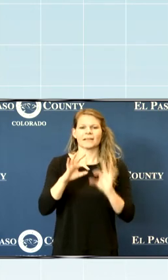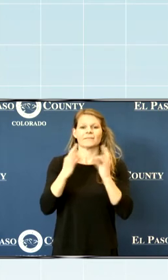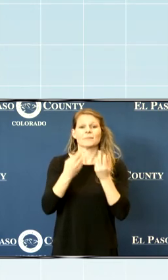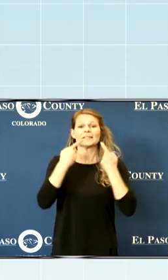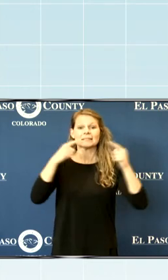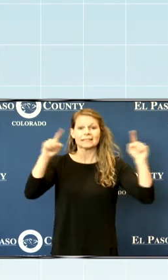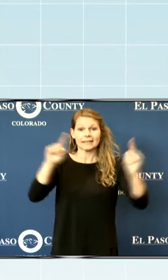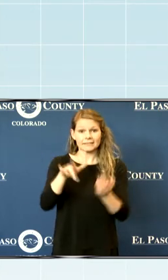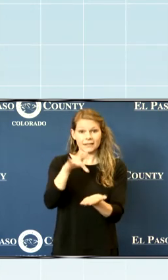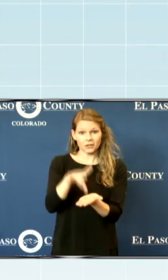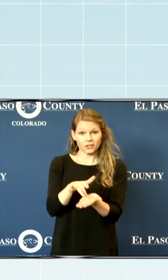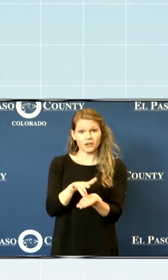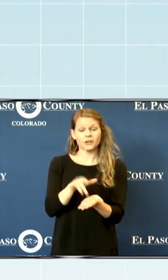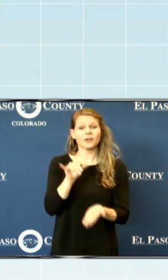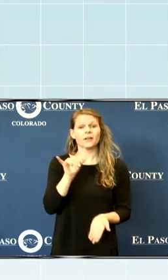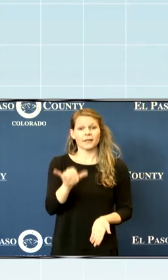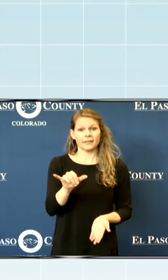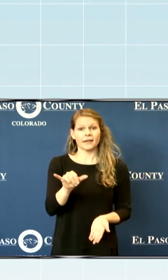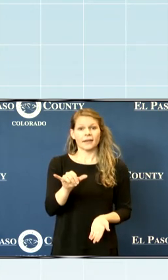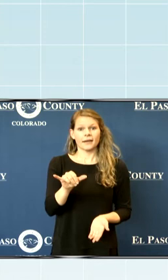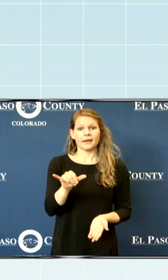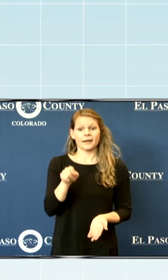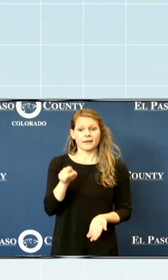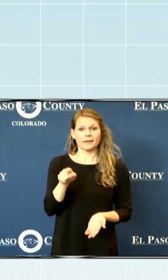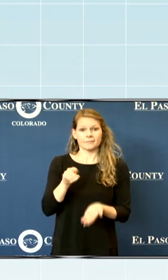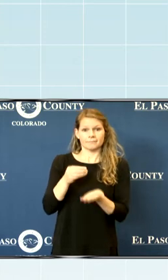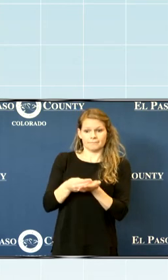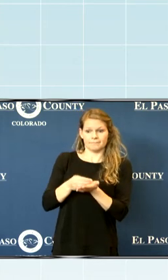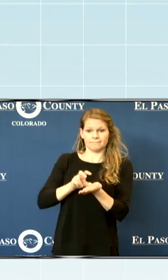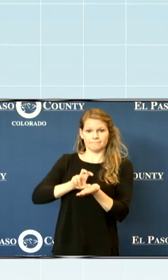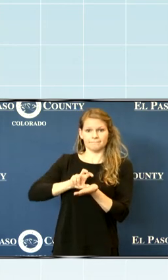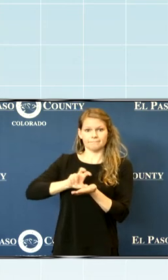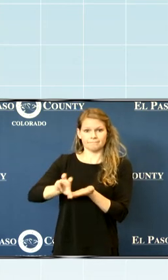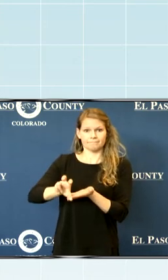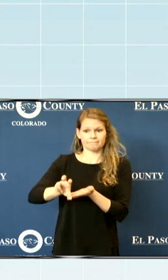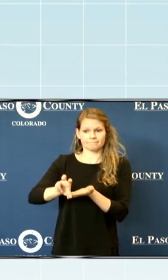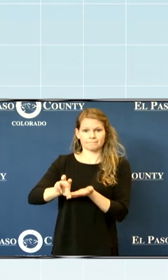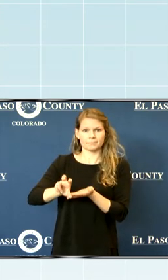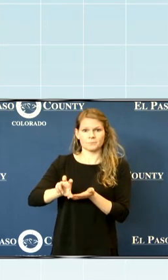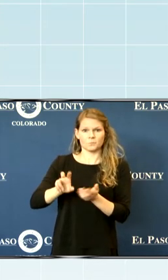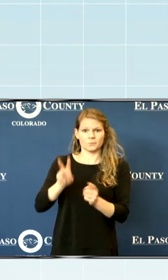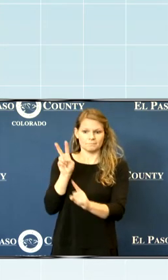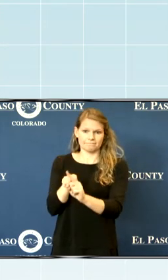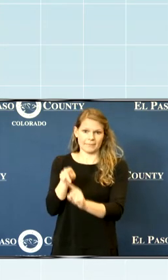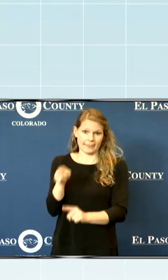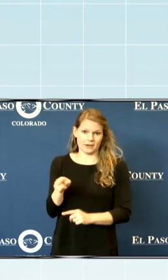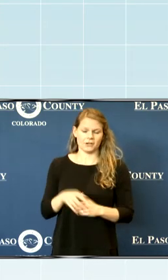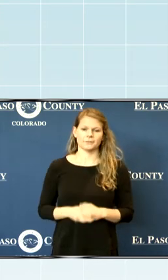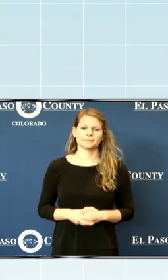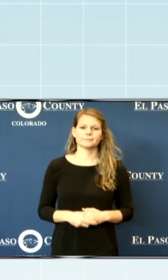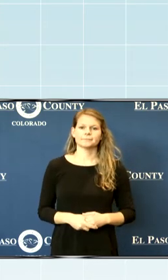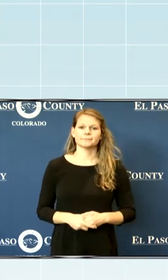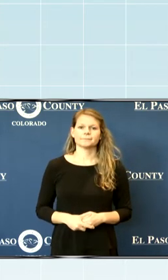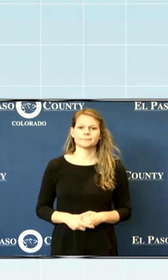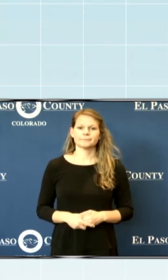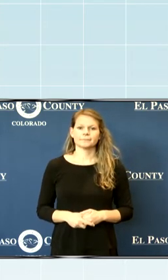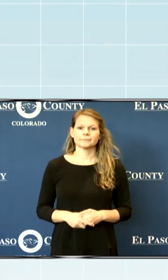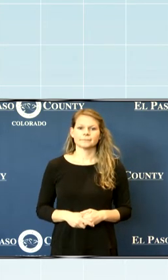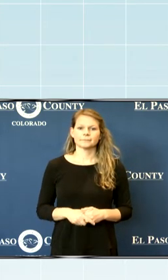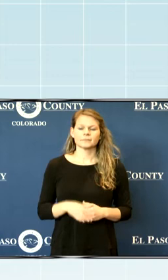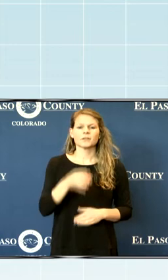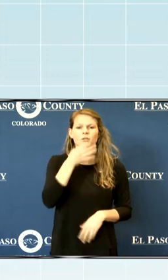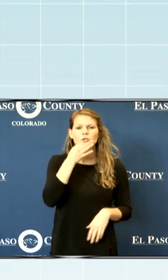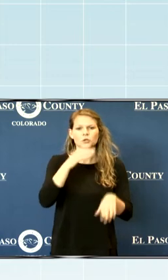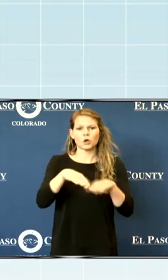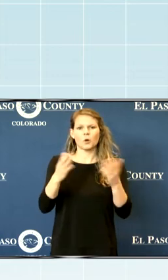and that is where the investment from El Paso County will be going. It will be opening in